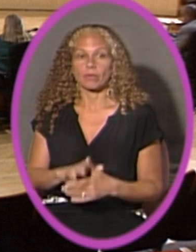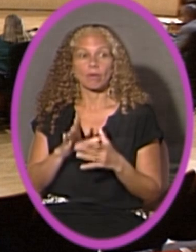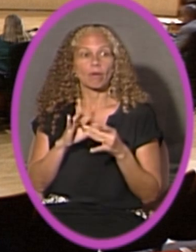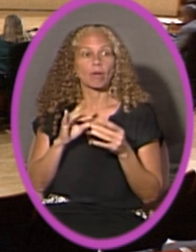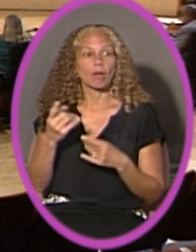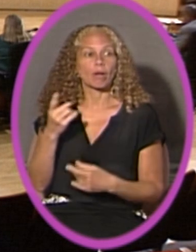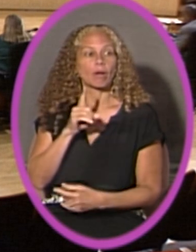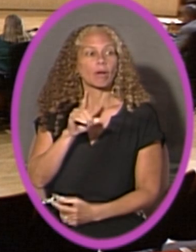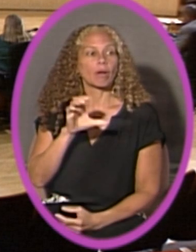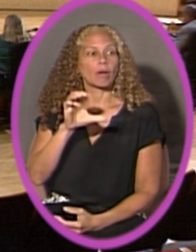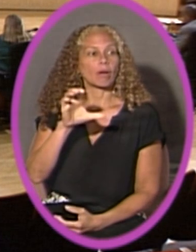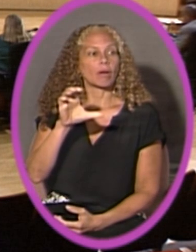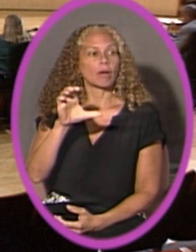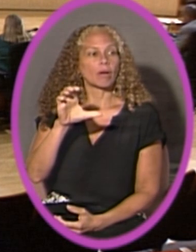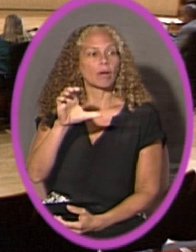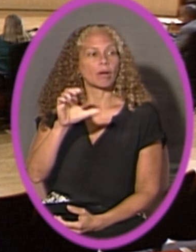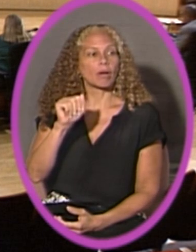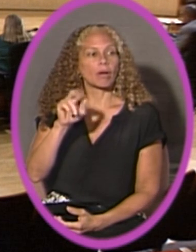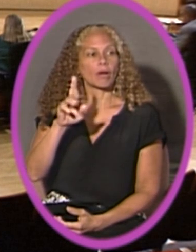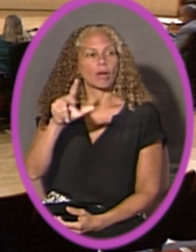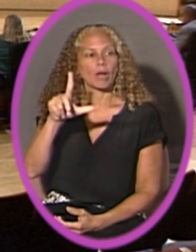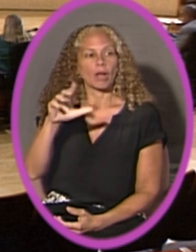speaker, Carla Hernandez-Matz.